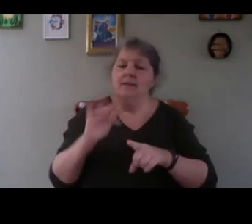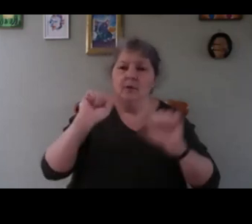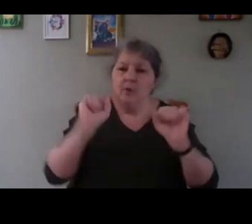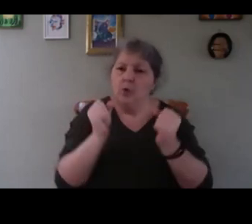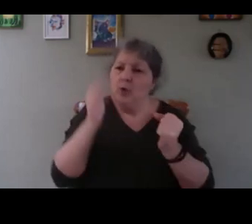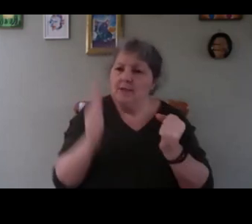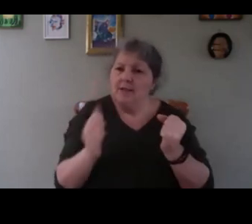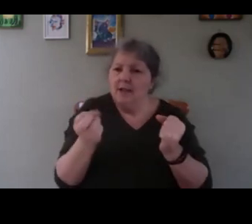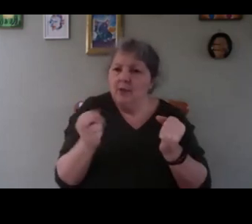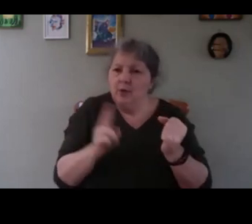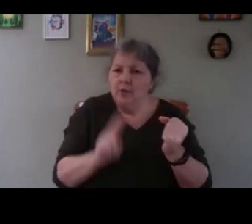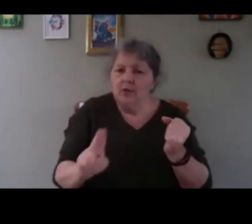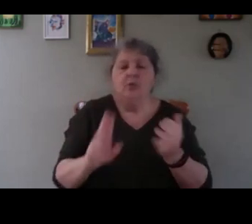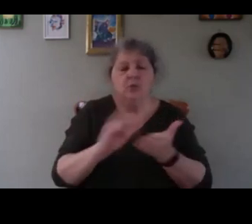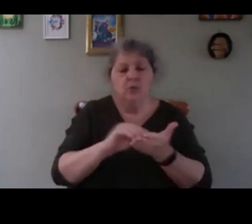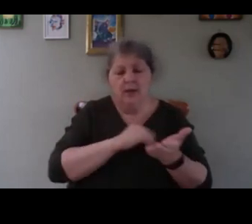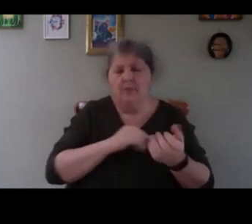you would have to be careful